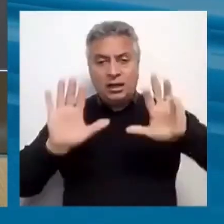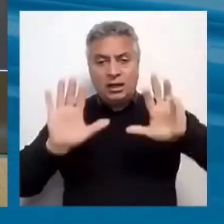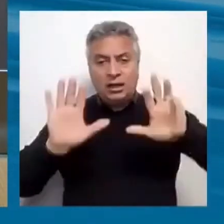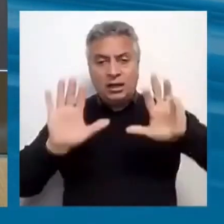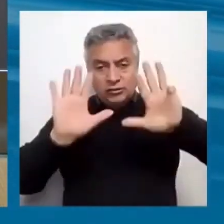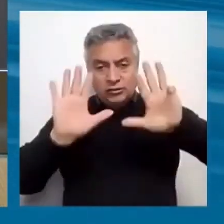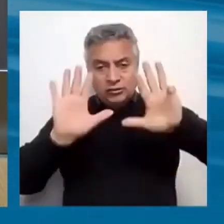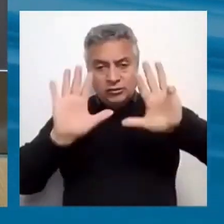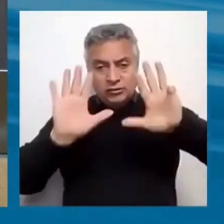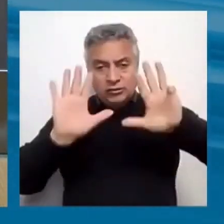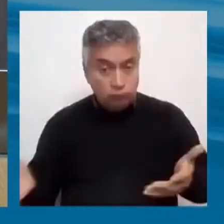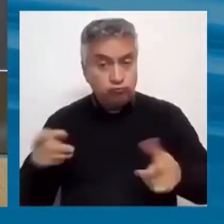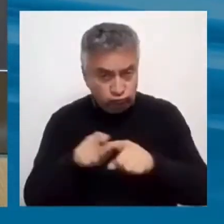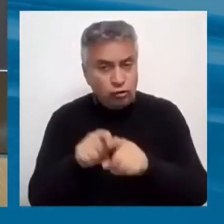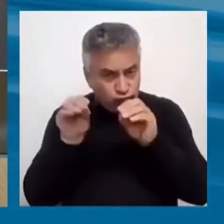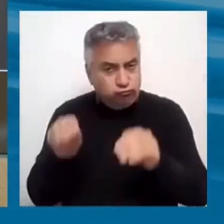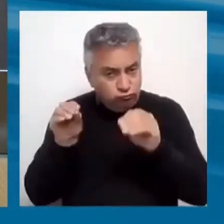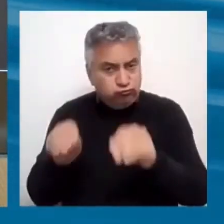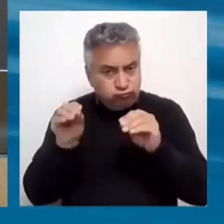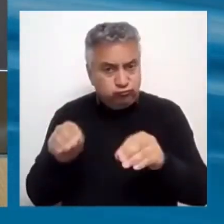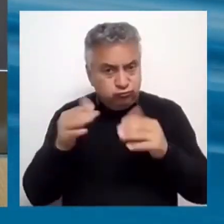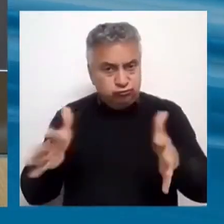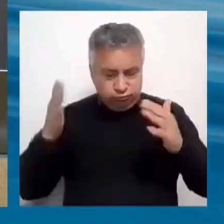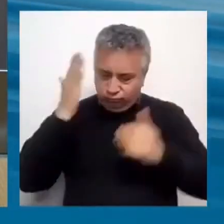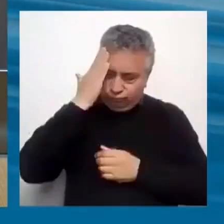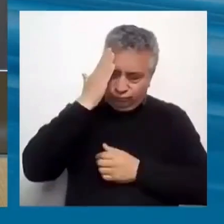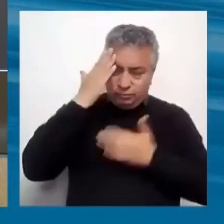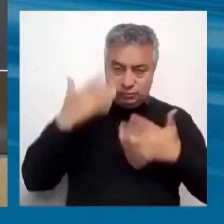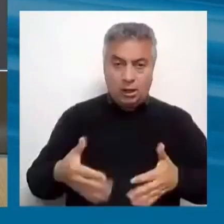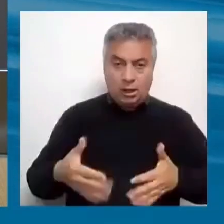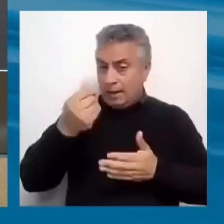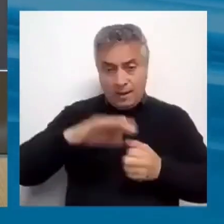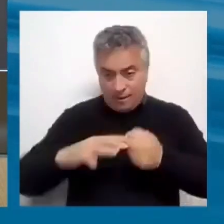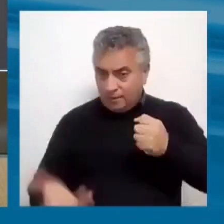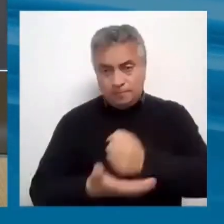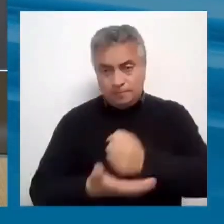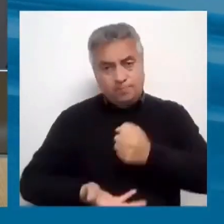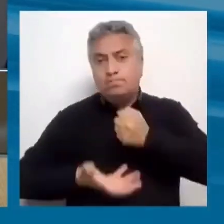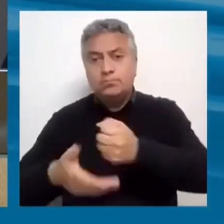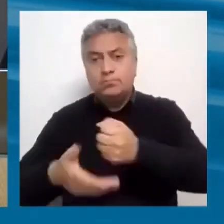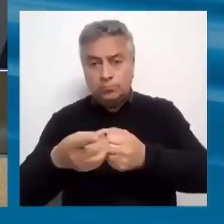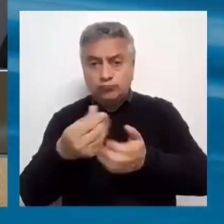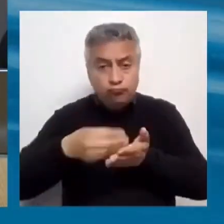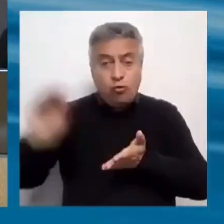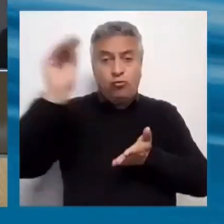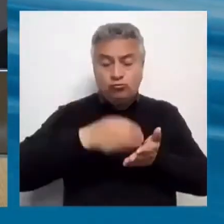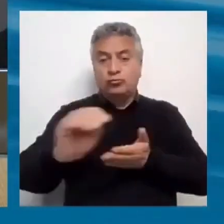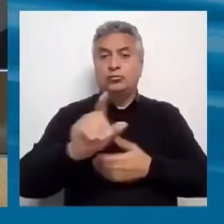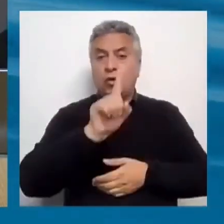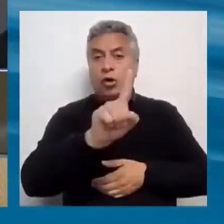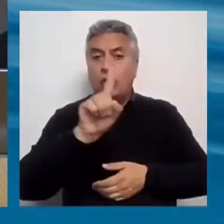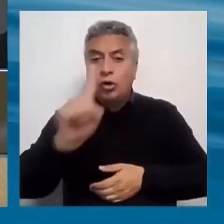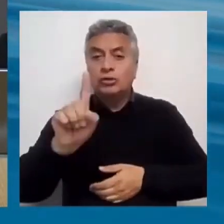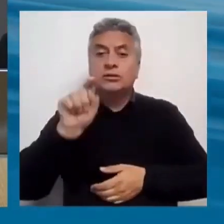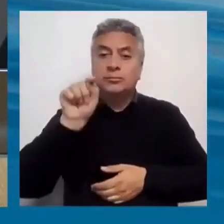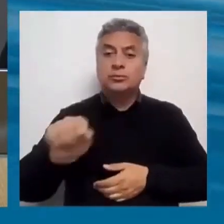our resources are spent on social protection. Significance among 11.4 percent, for example, of Boris's GDP on social